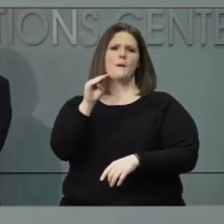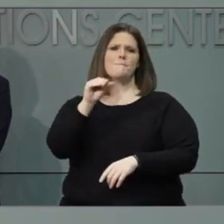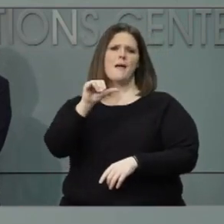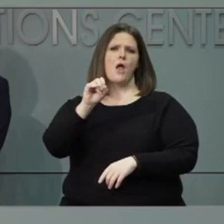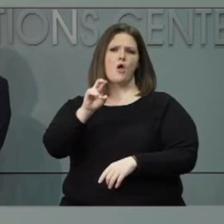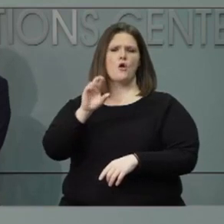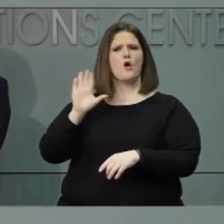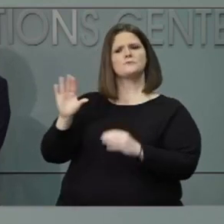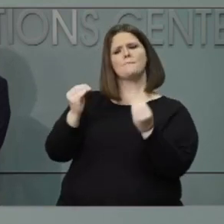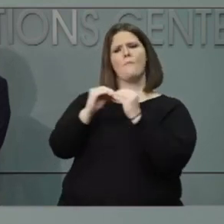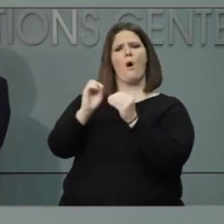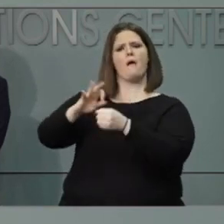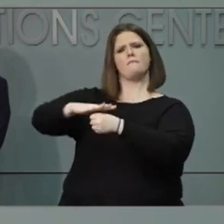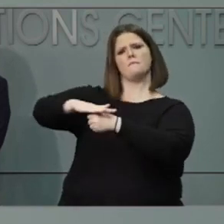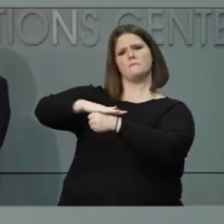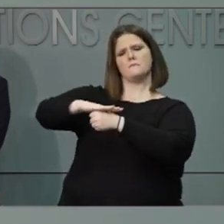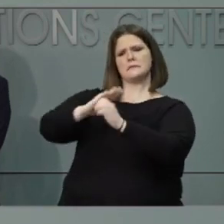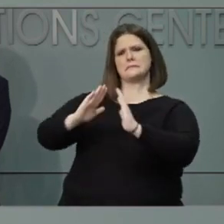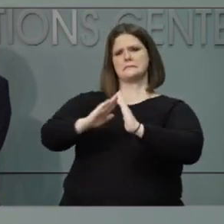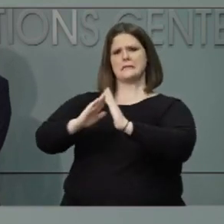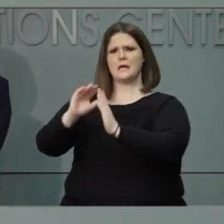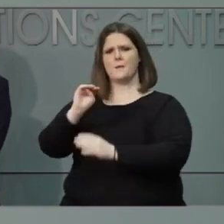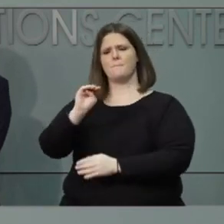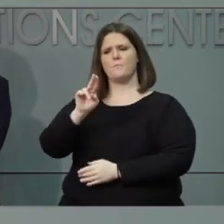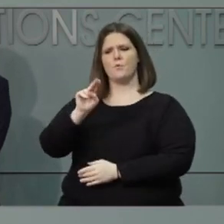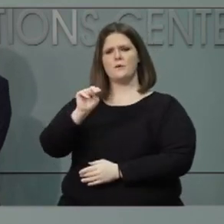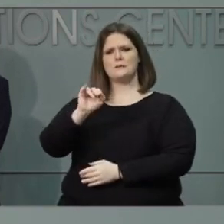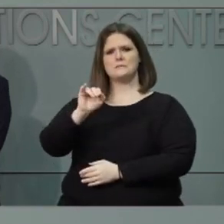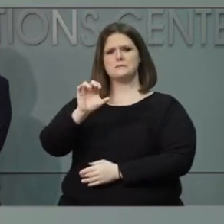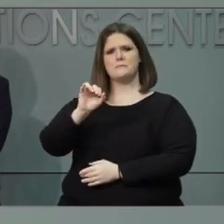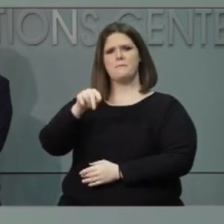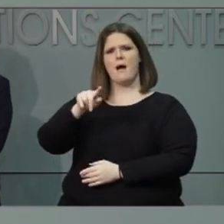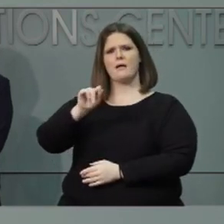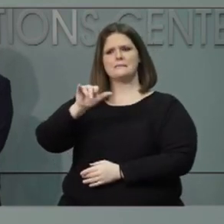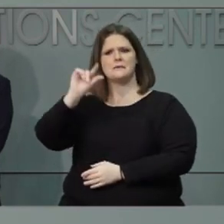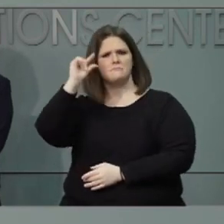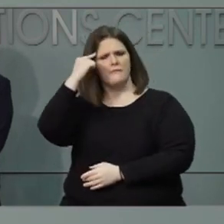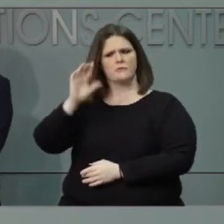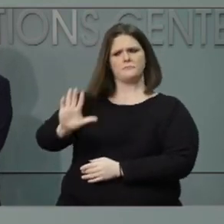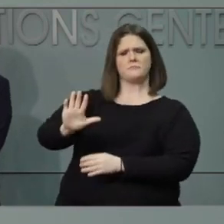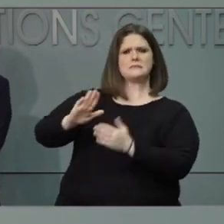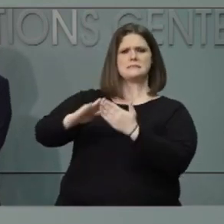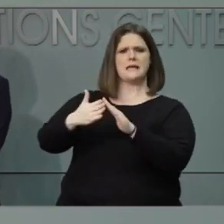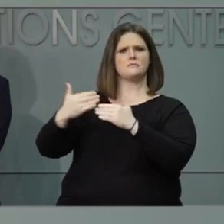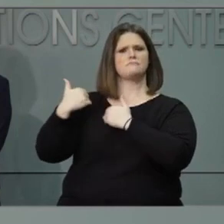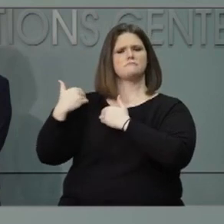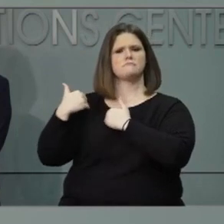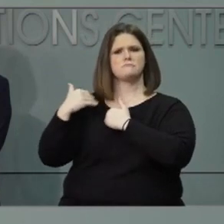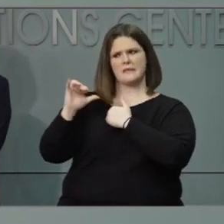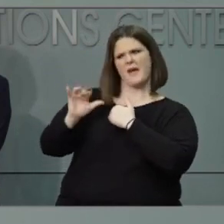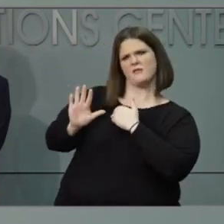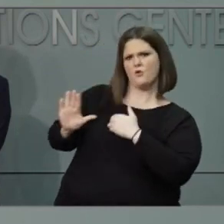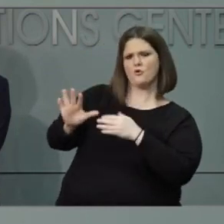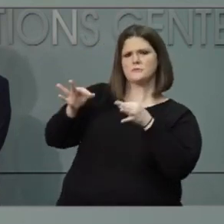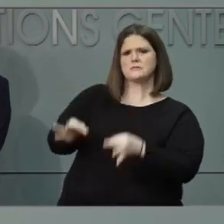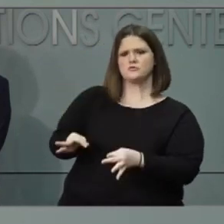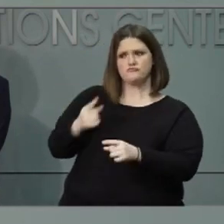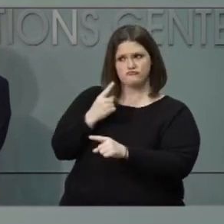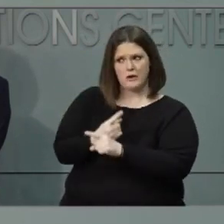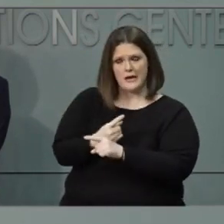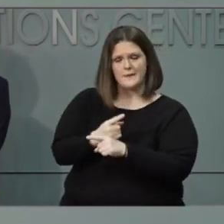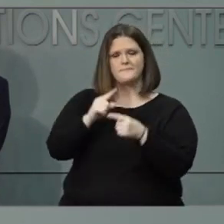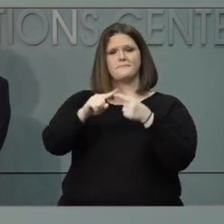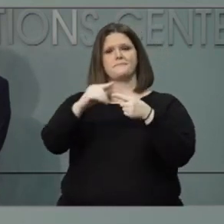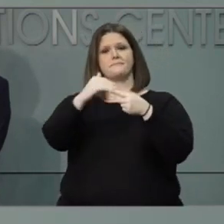municipalities, if I'm hearing correctly. And then my second question is about contact tracing and if you're seeing that businesses are where